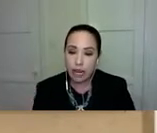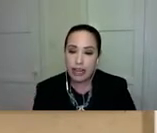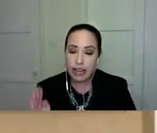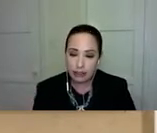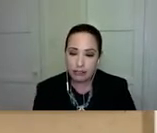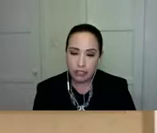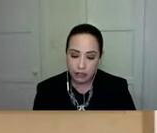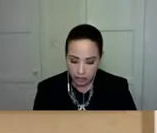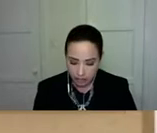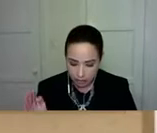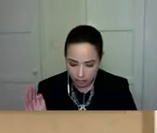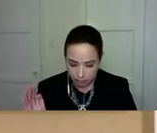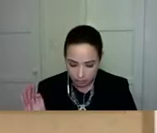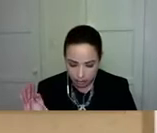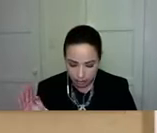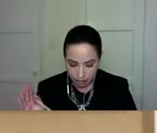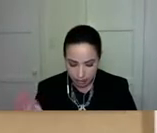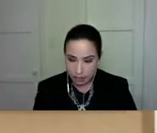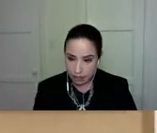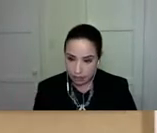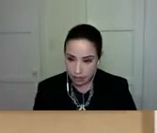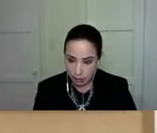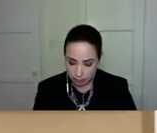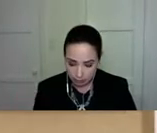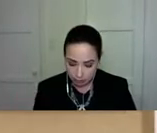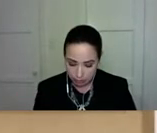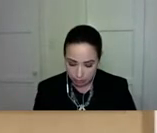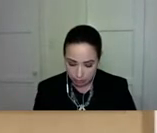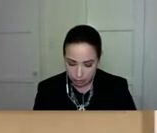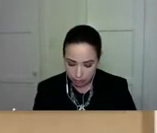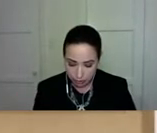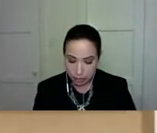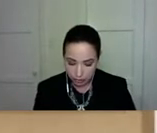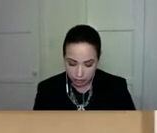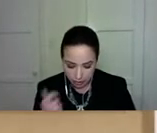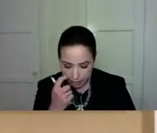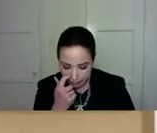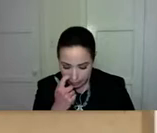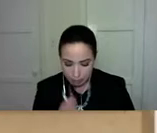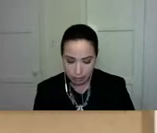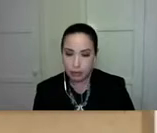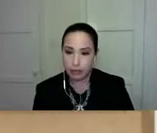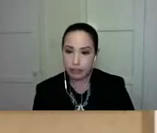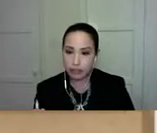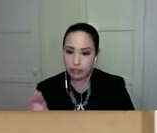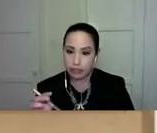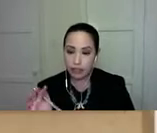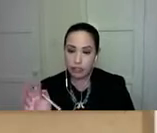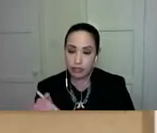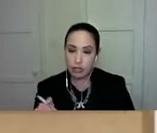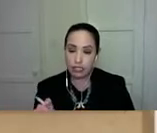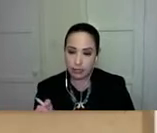is right after um his people were surrendered to the u.s the bear paw mountains